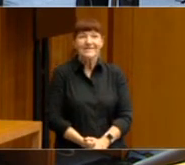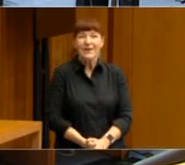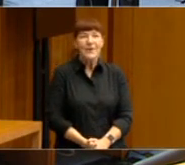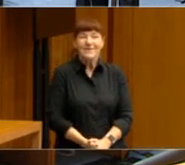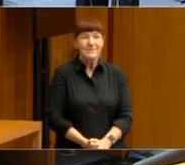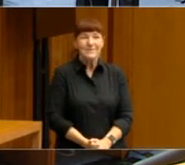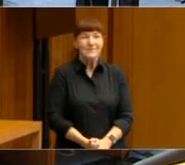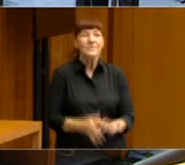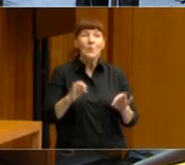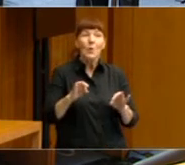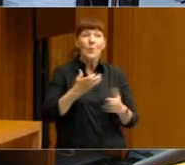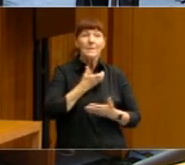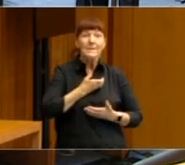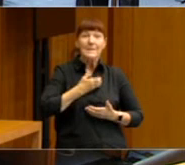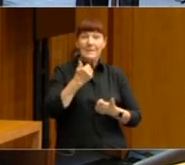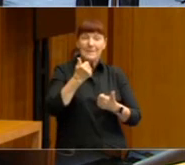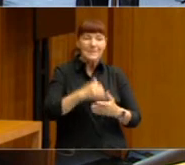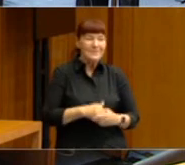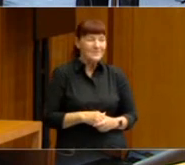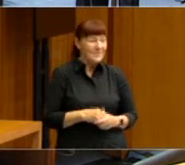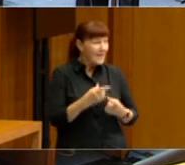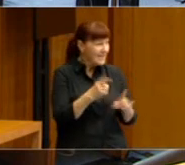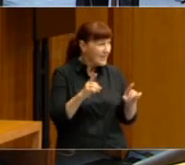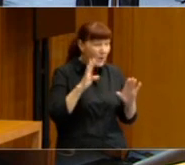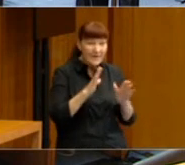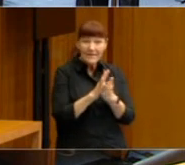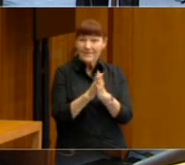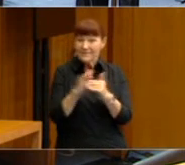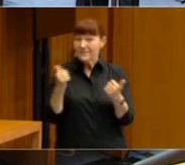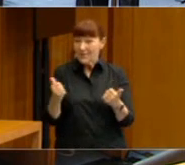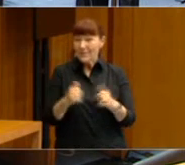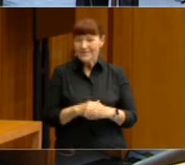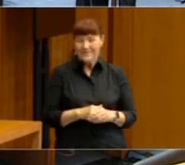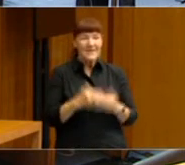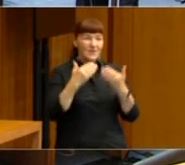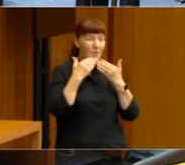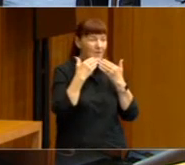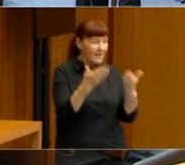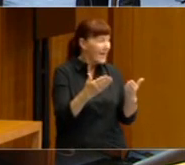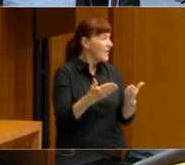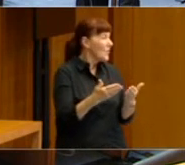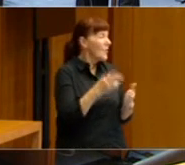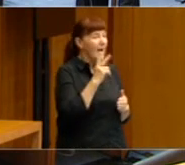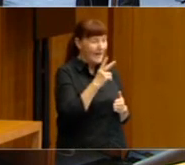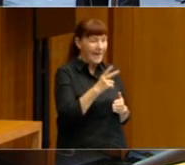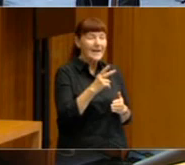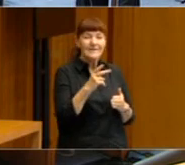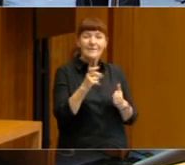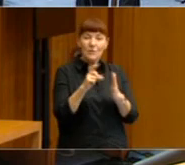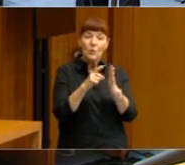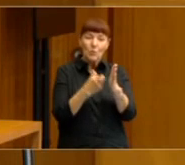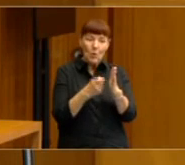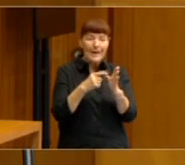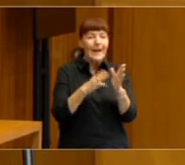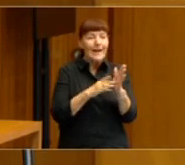No, they seem content, as does the rest of the audience, I think, at this point. So, thank you once again to Dr Cameron